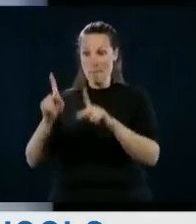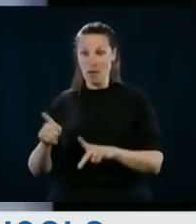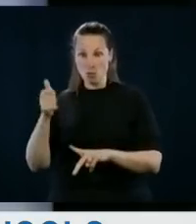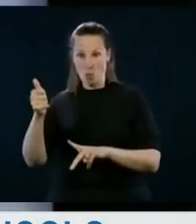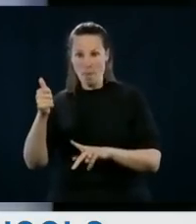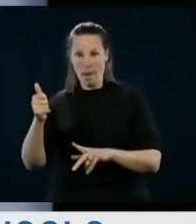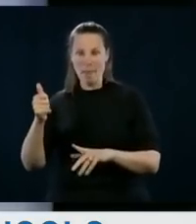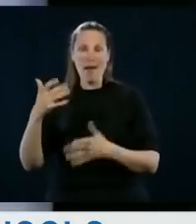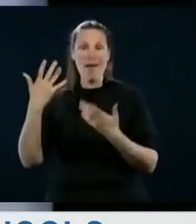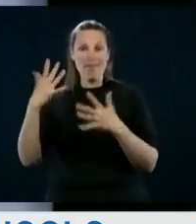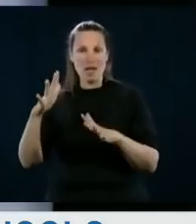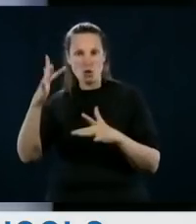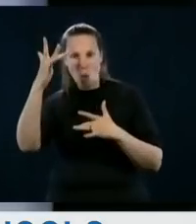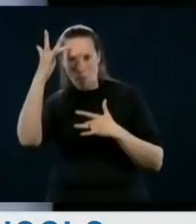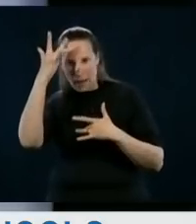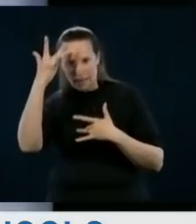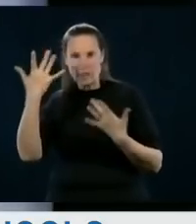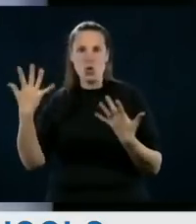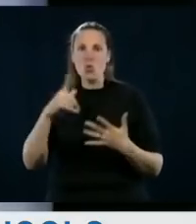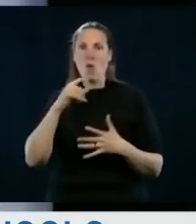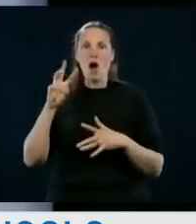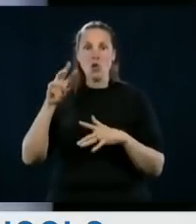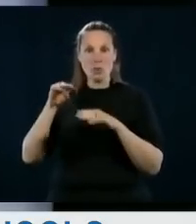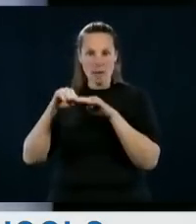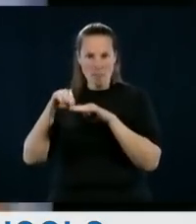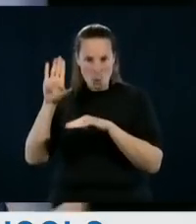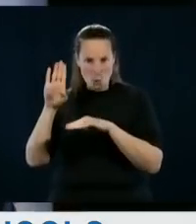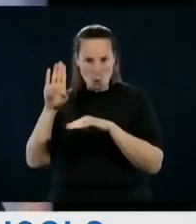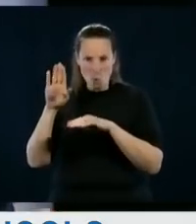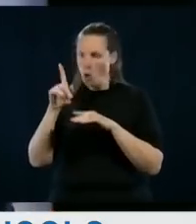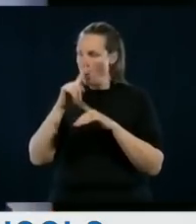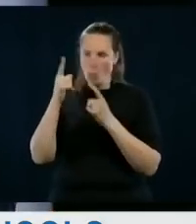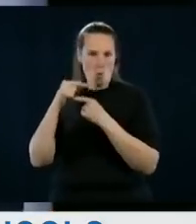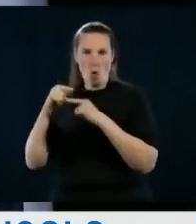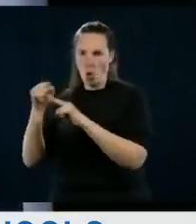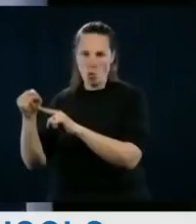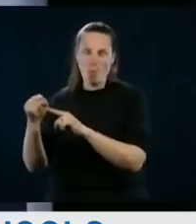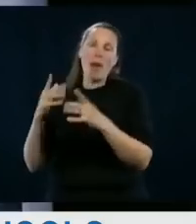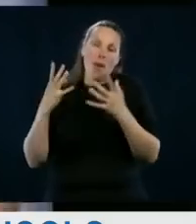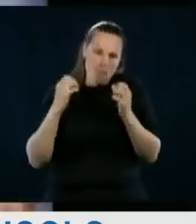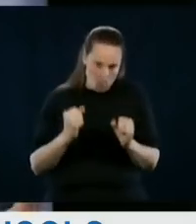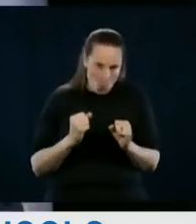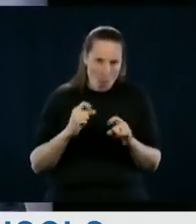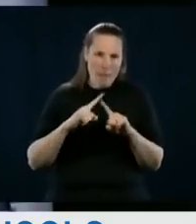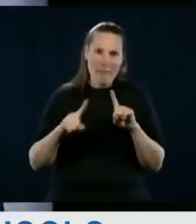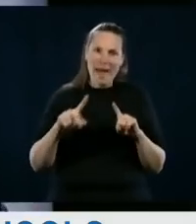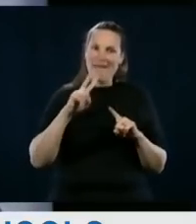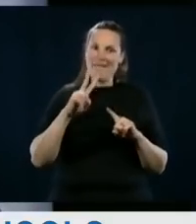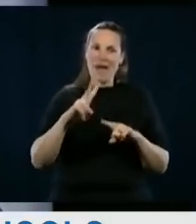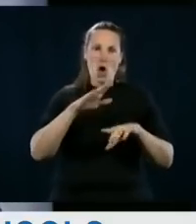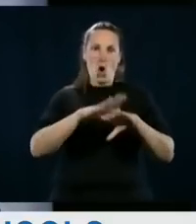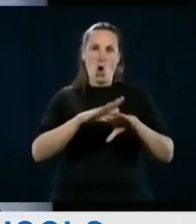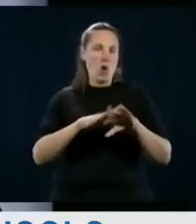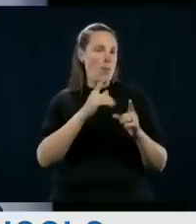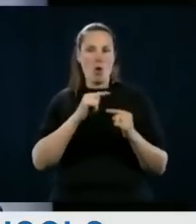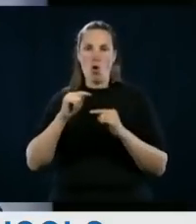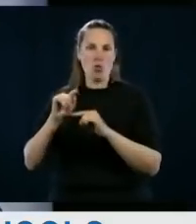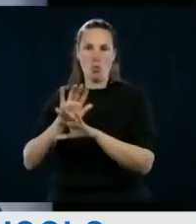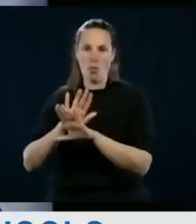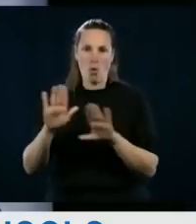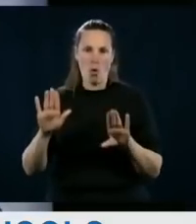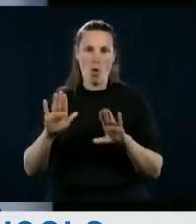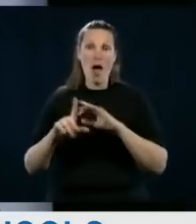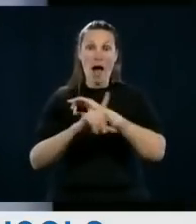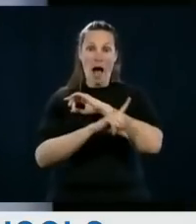who has a specific medical condition or who are over 60 years of age will not be able to—well, they could come back, but it is really